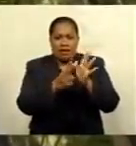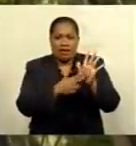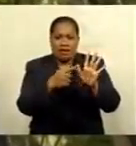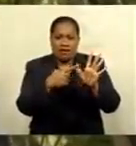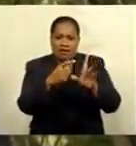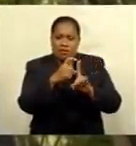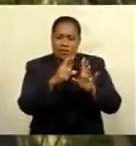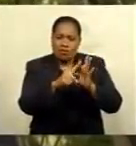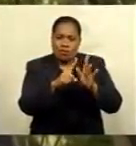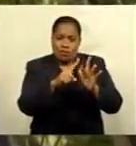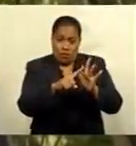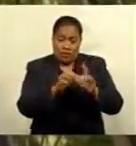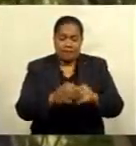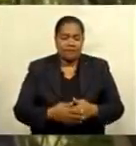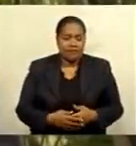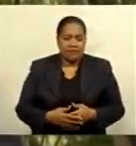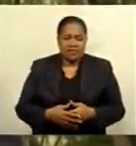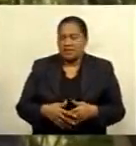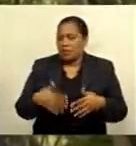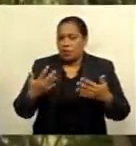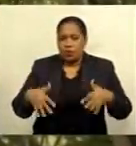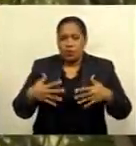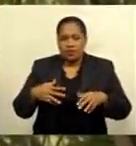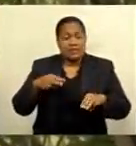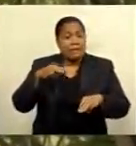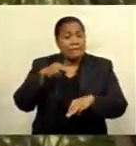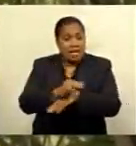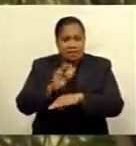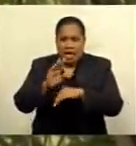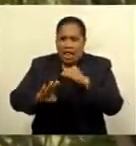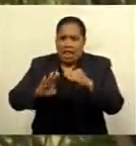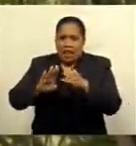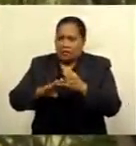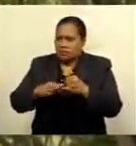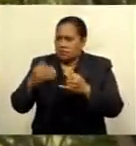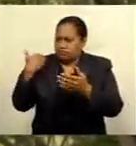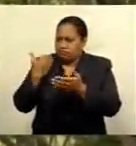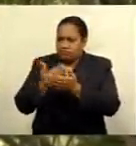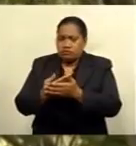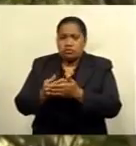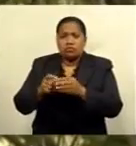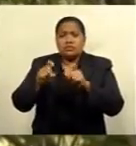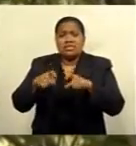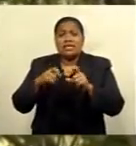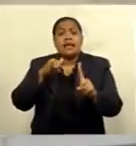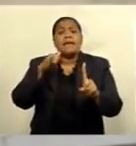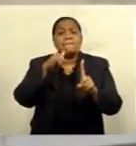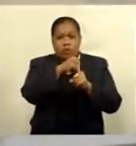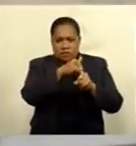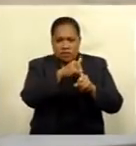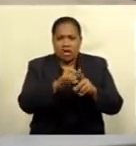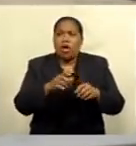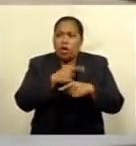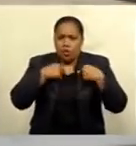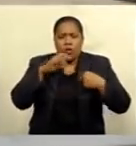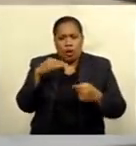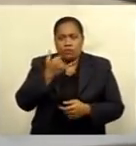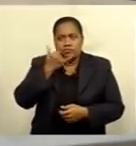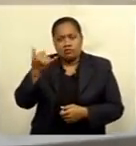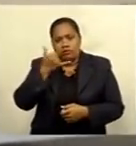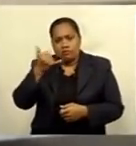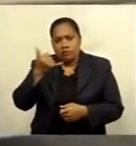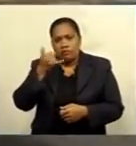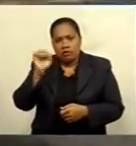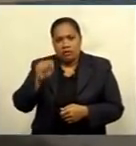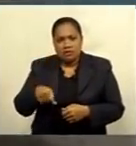It's been months since I last saw my family in Namosi. We have been staying connected via phone calls. I'm looking forward to the